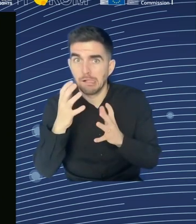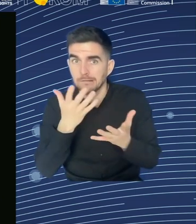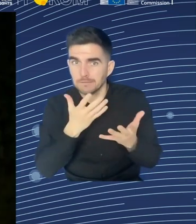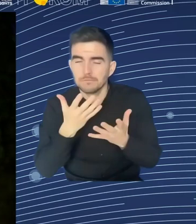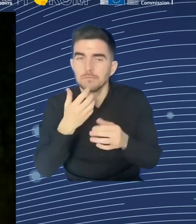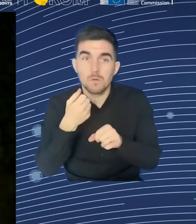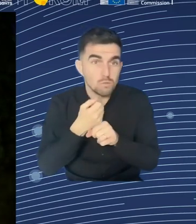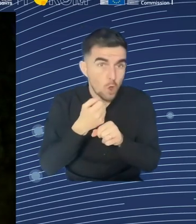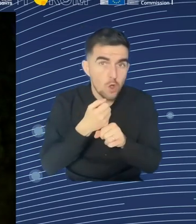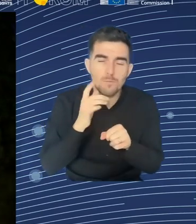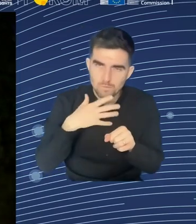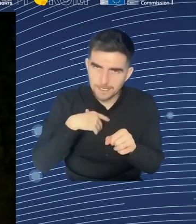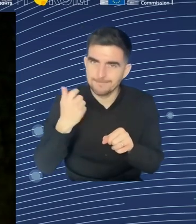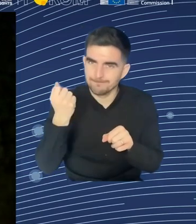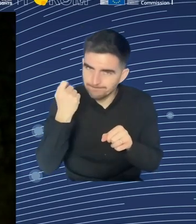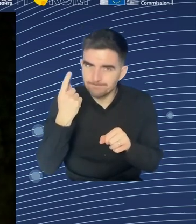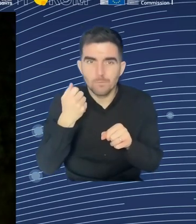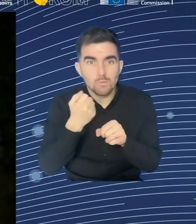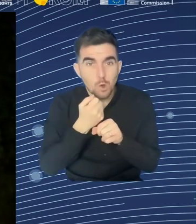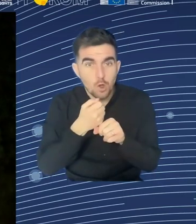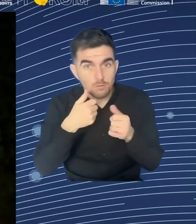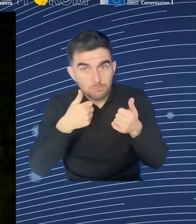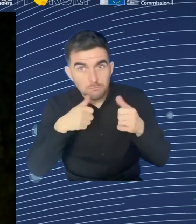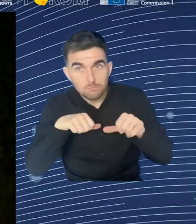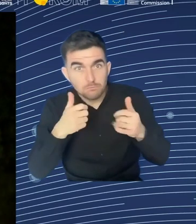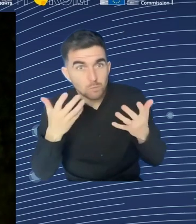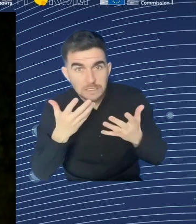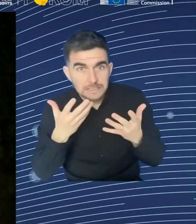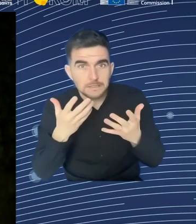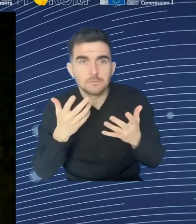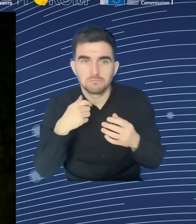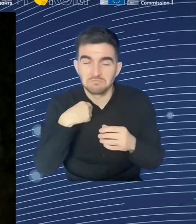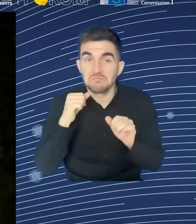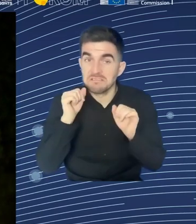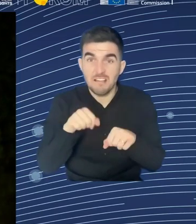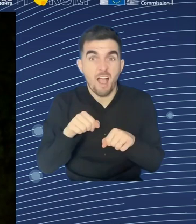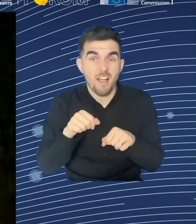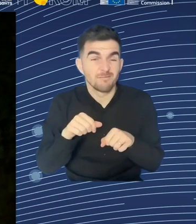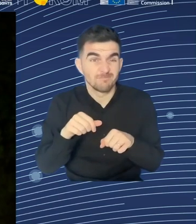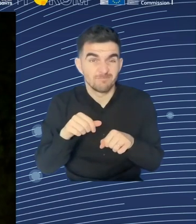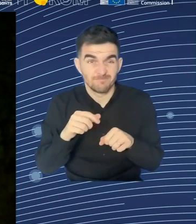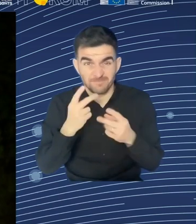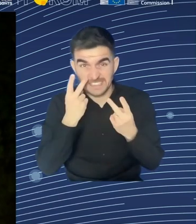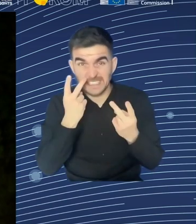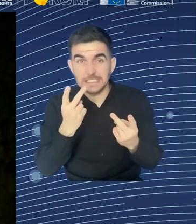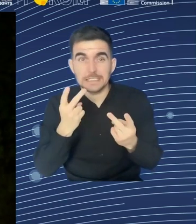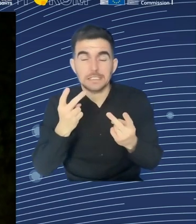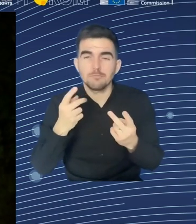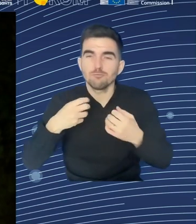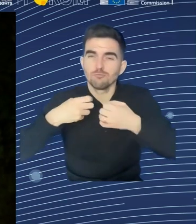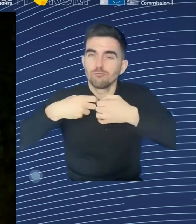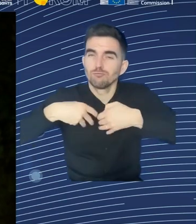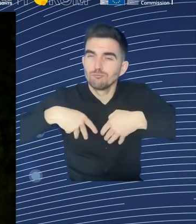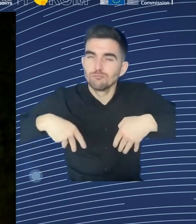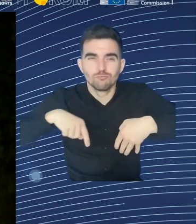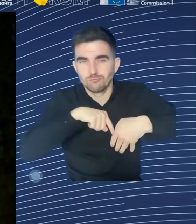training and the available jobs and ensuring that there is a good correspondence between both. And that, for many years,